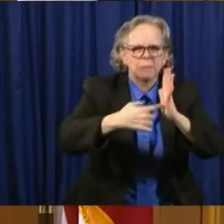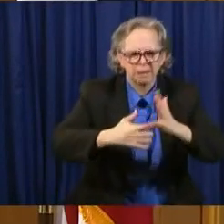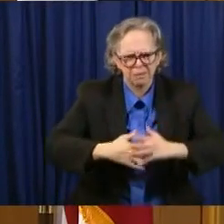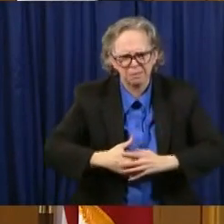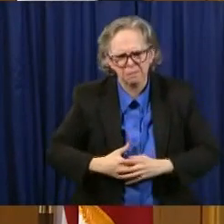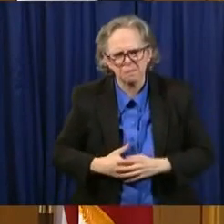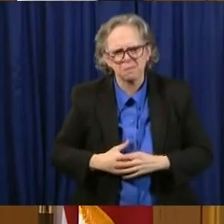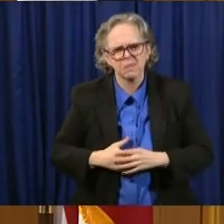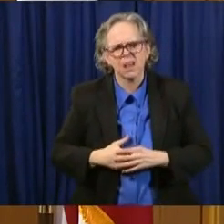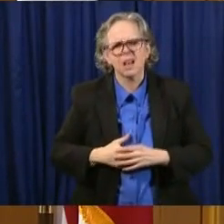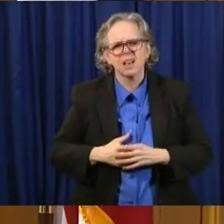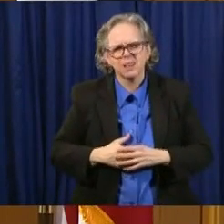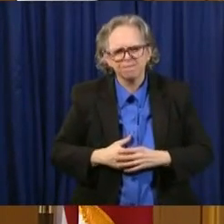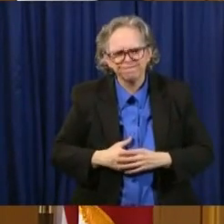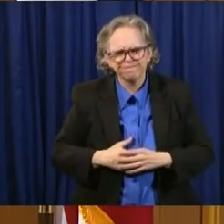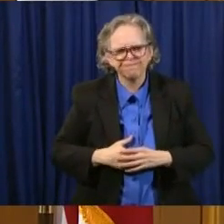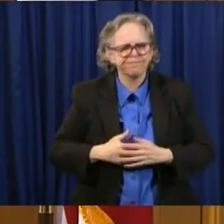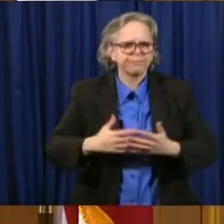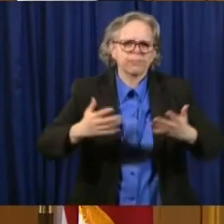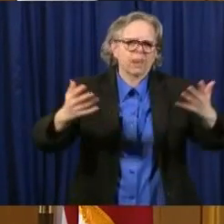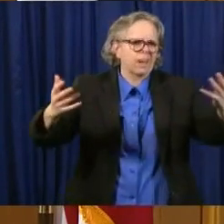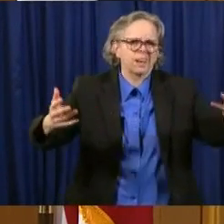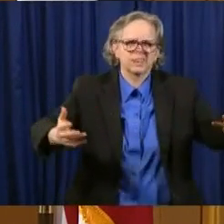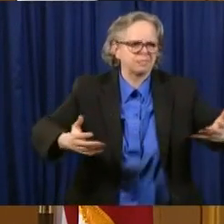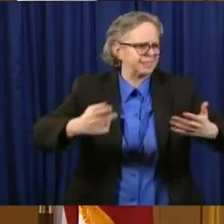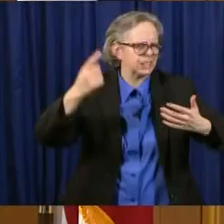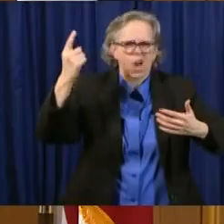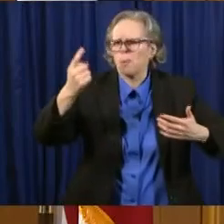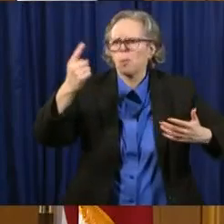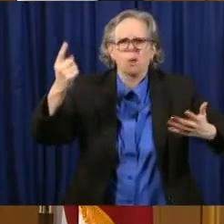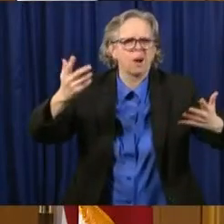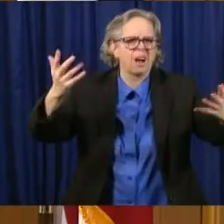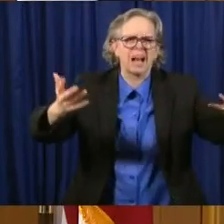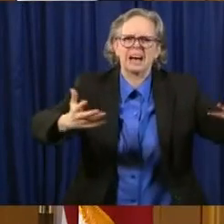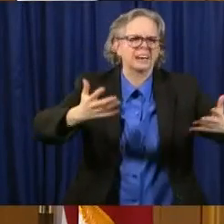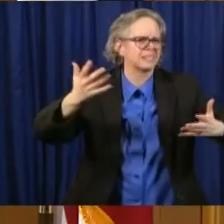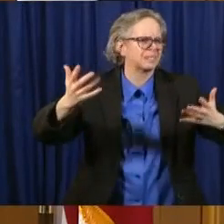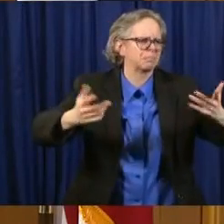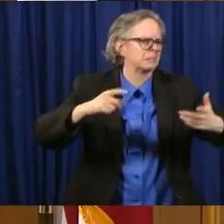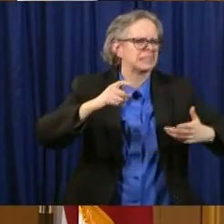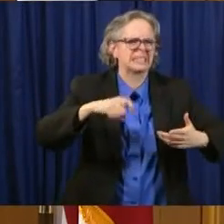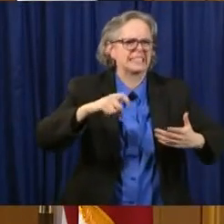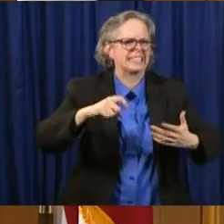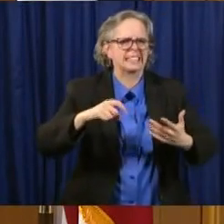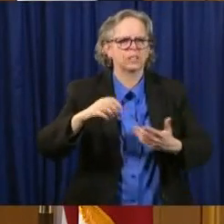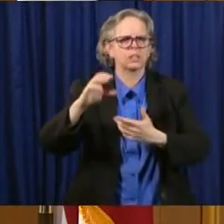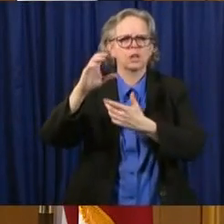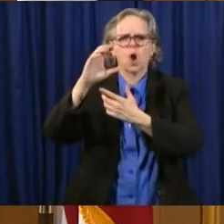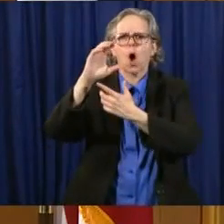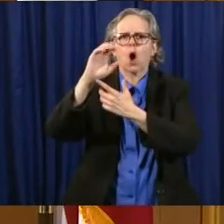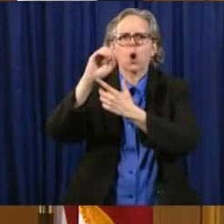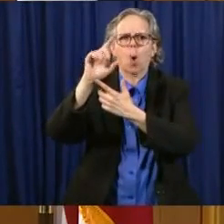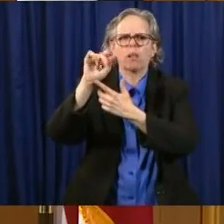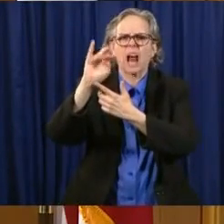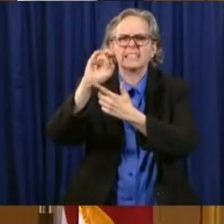has had some, some, uh, reason to have a colonoscopy every year, uh, and that's now being postponed for